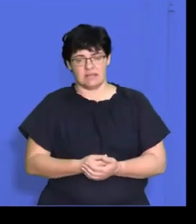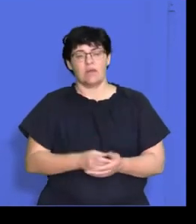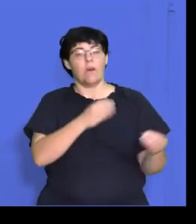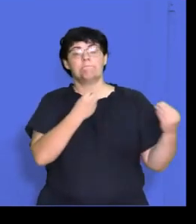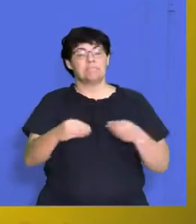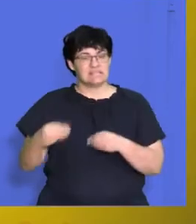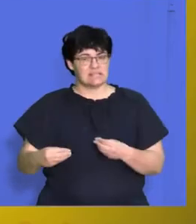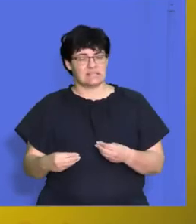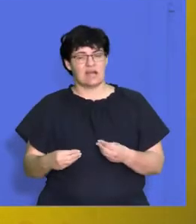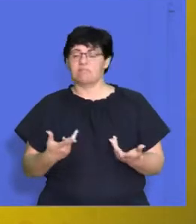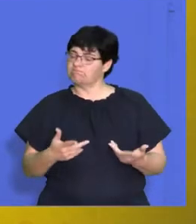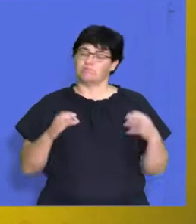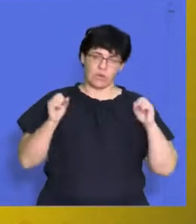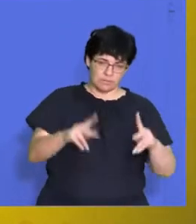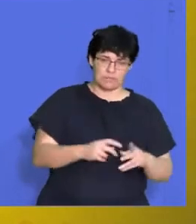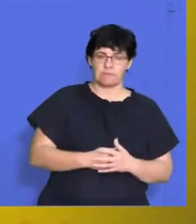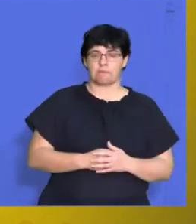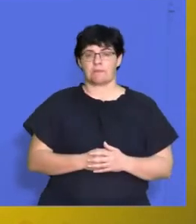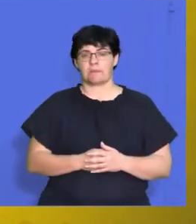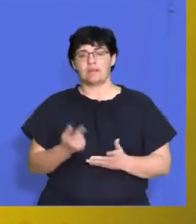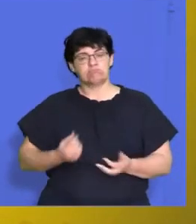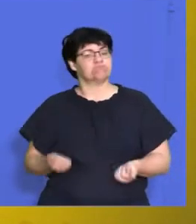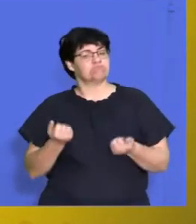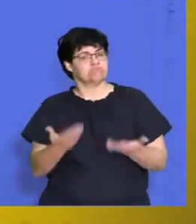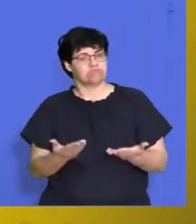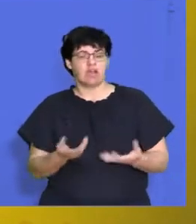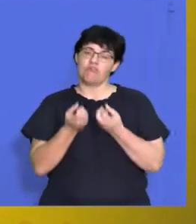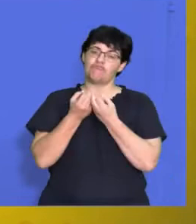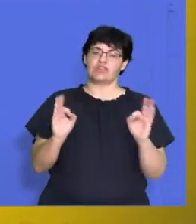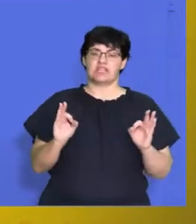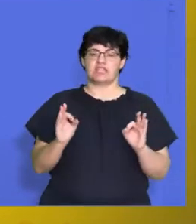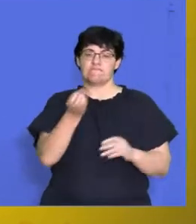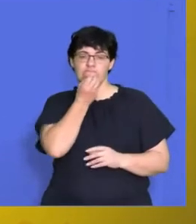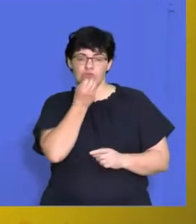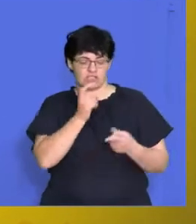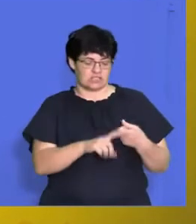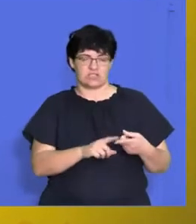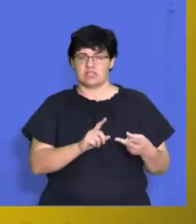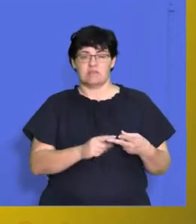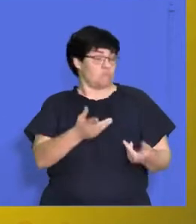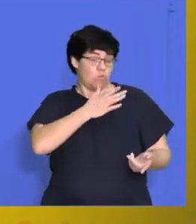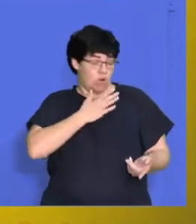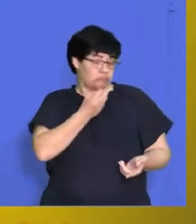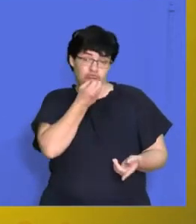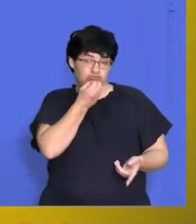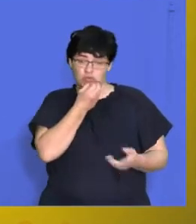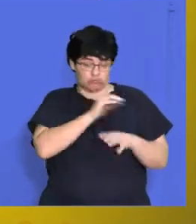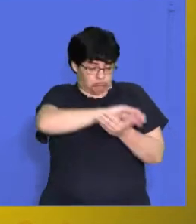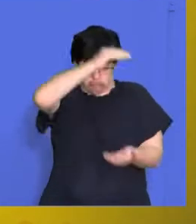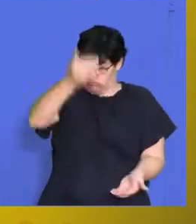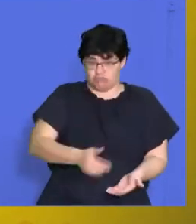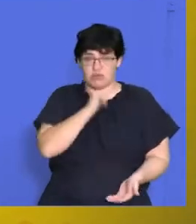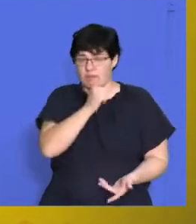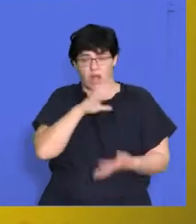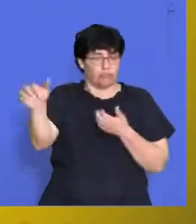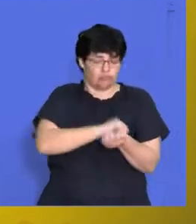business is like, right, guys, we're giving you free food, as much food as you want. You can do your